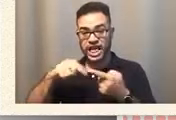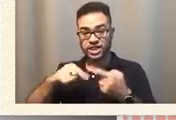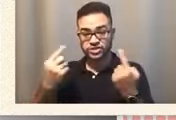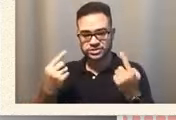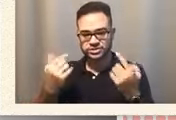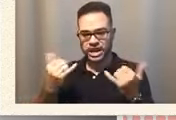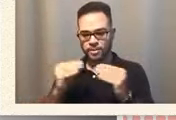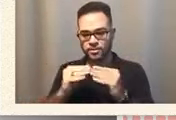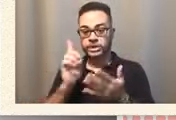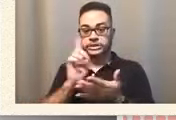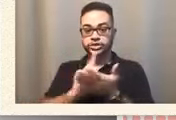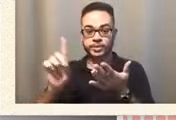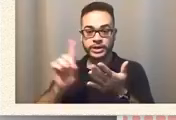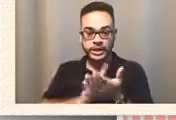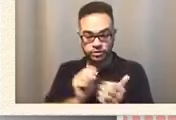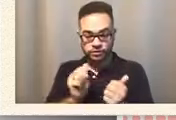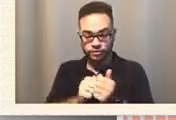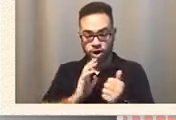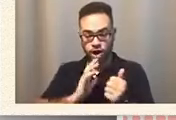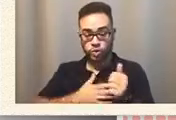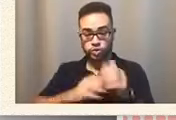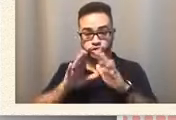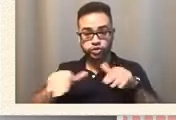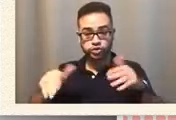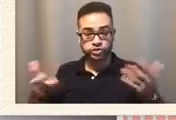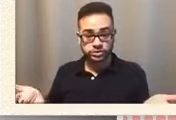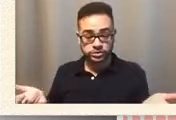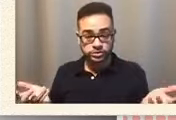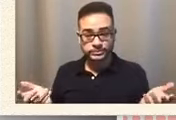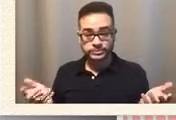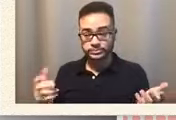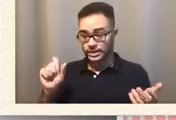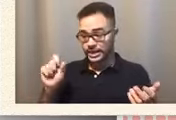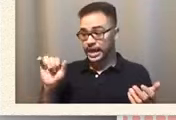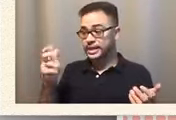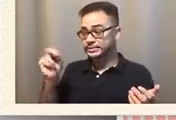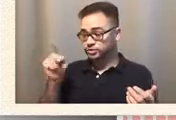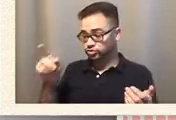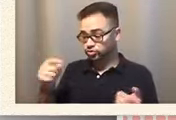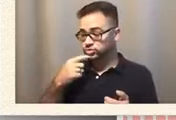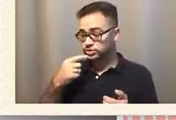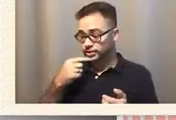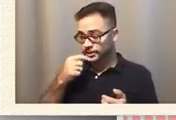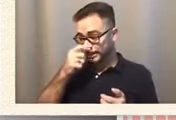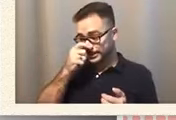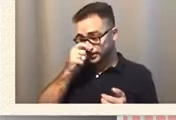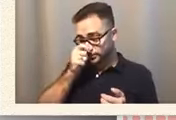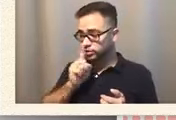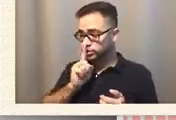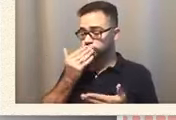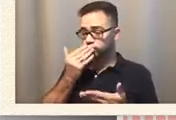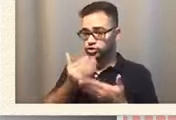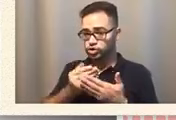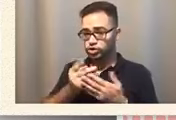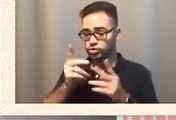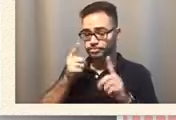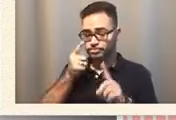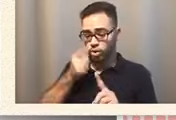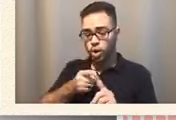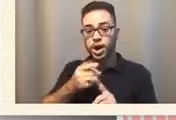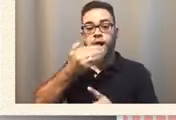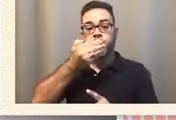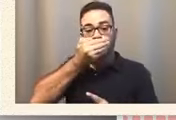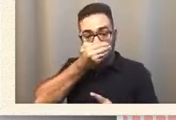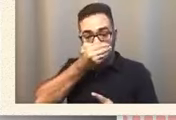for our kids. Allison, brought up some great points covering their mouths, being socially